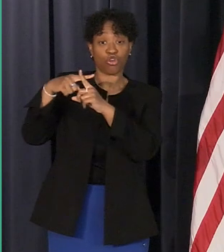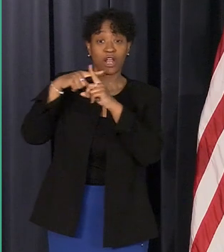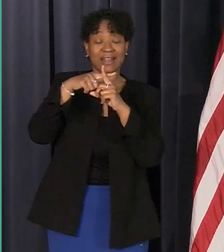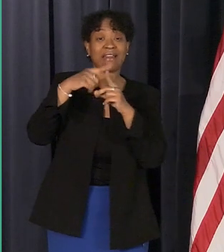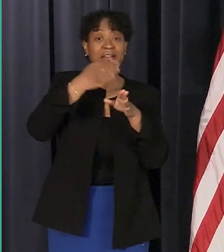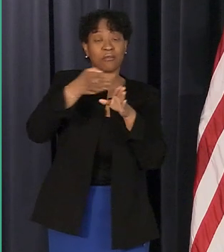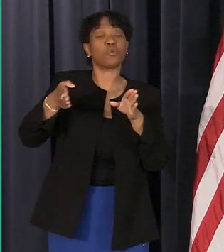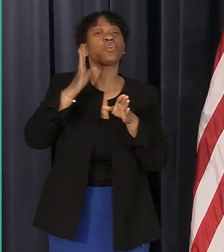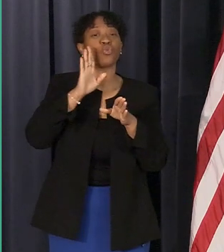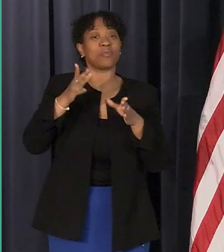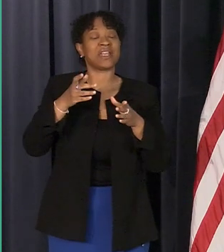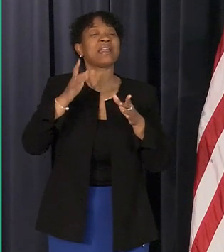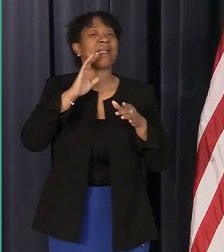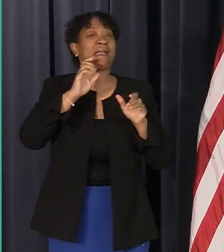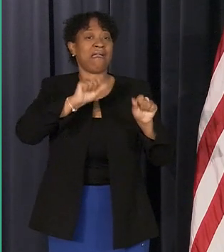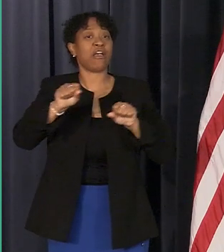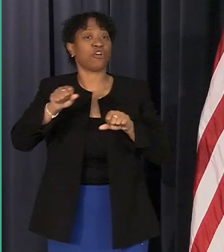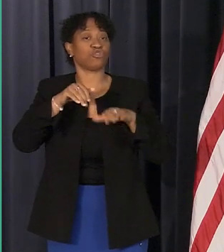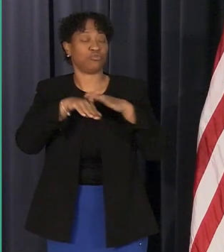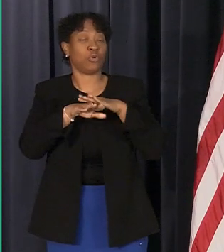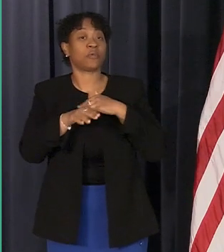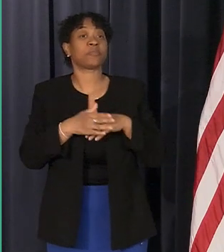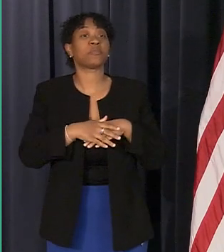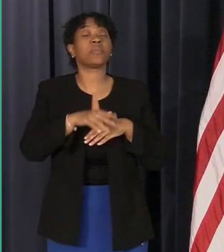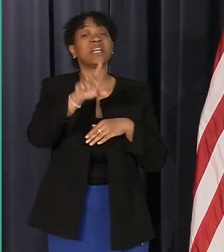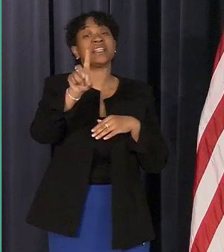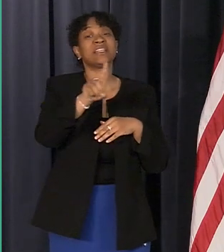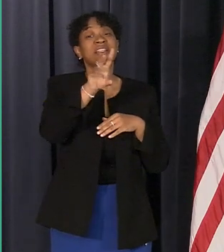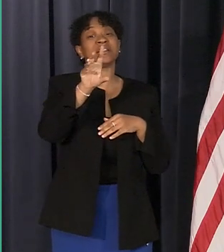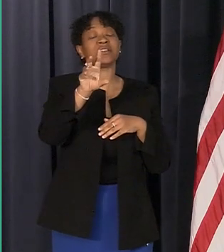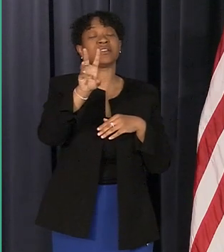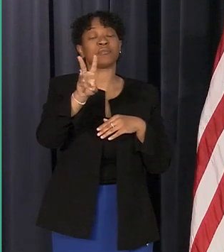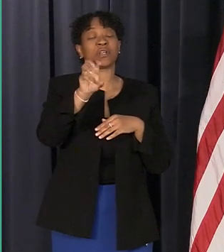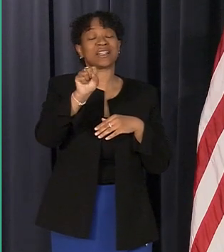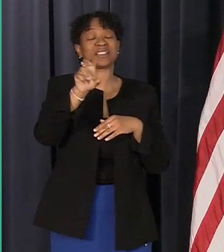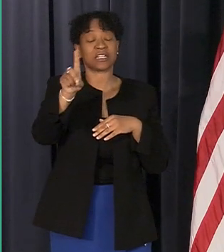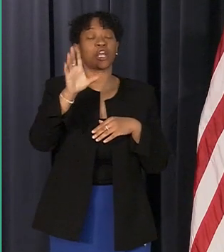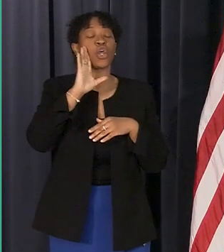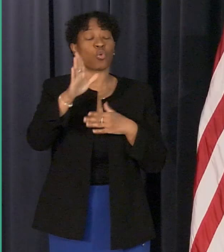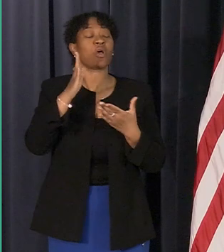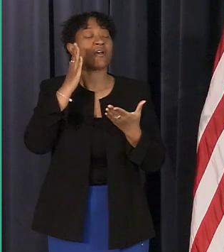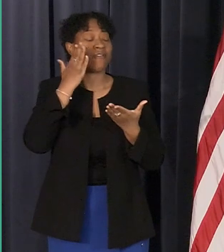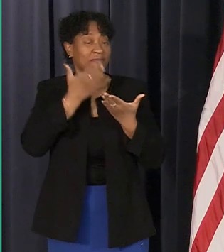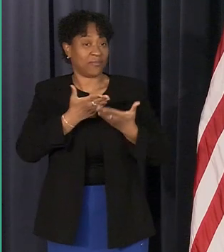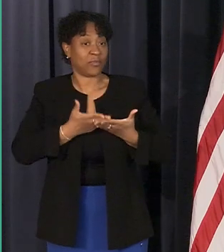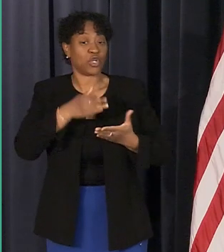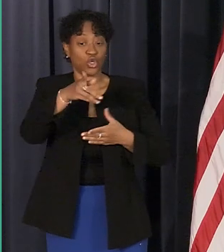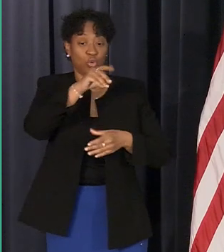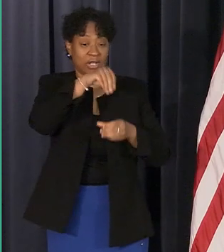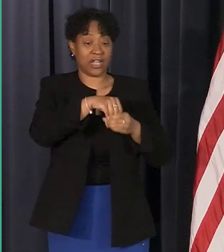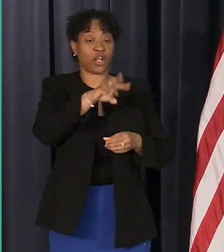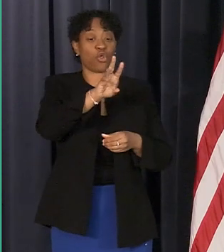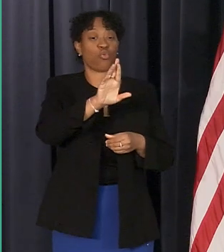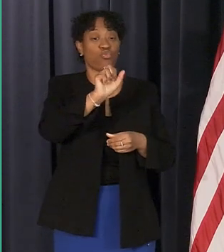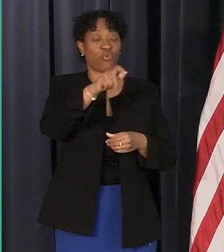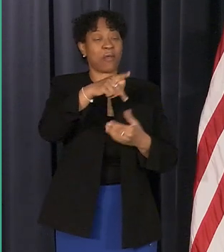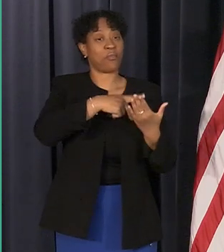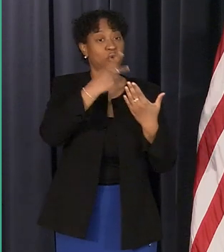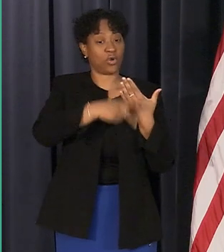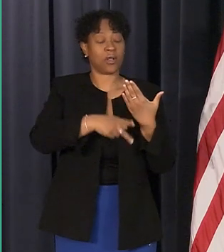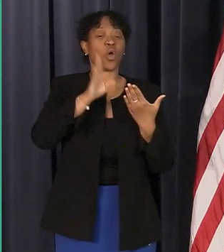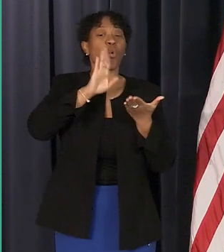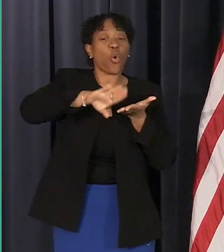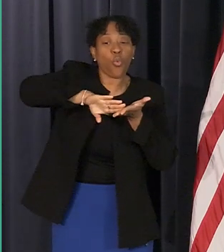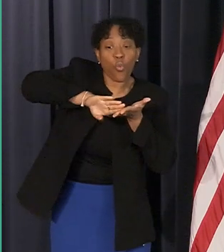dwsd will verify you are enrolled in the wrap and waive the deposit